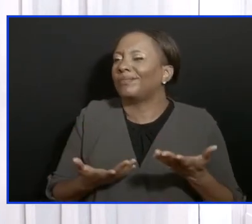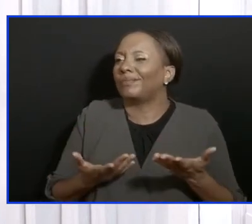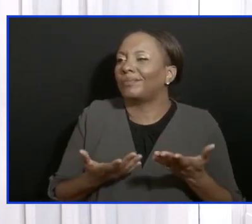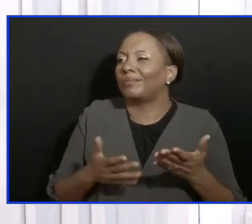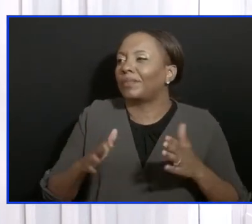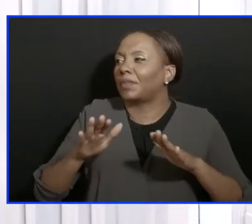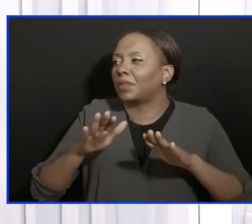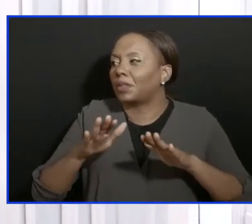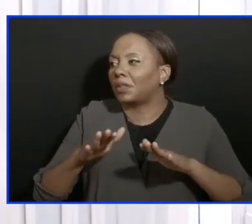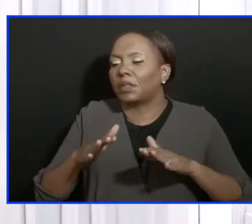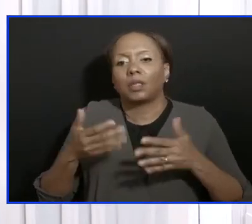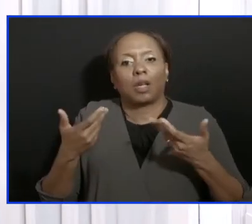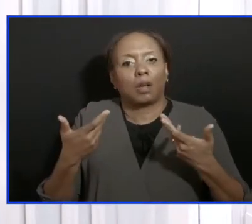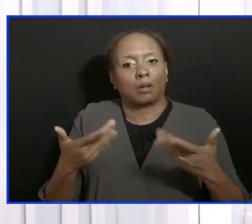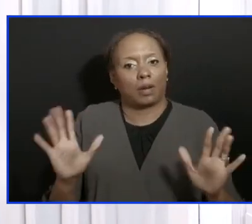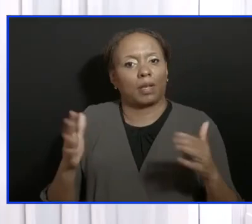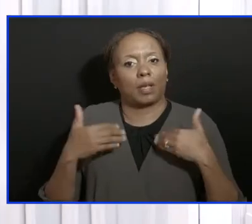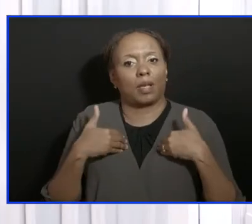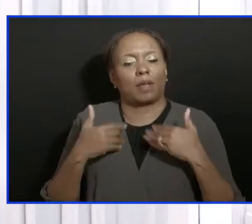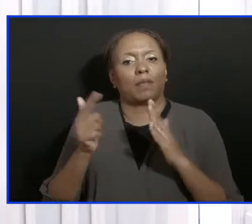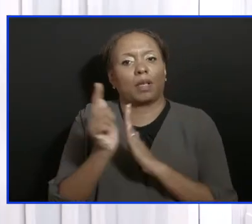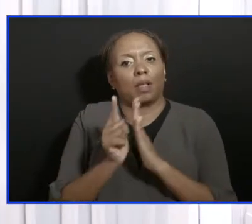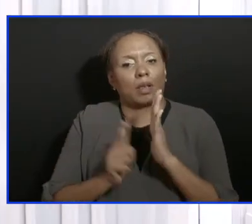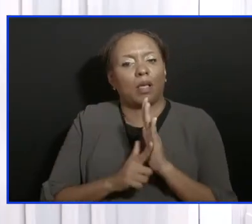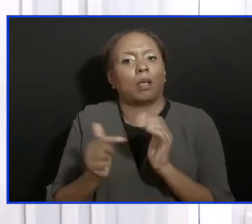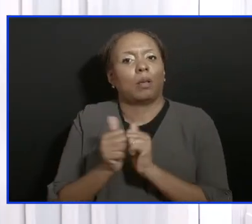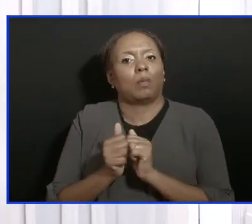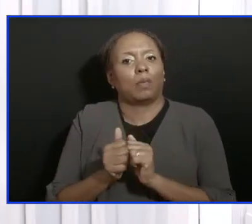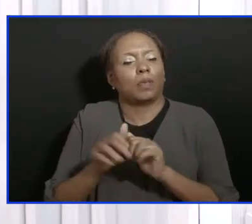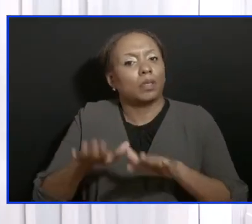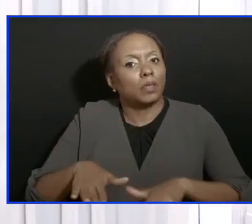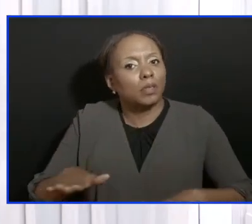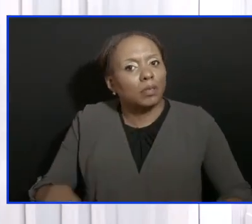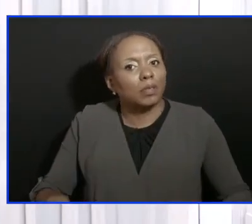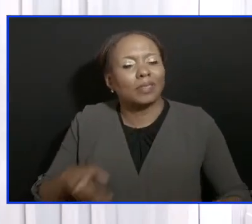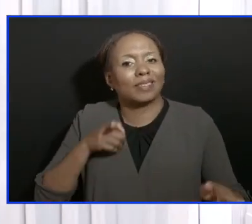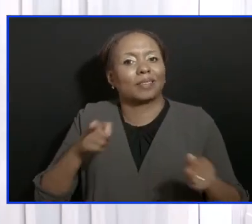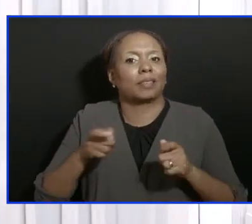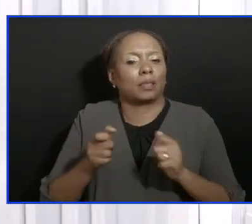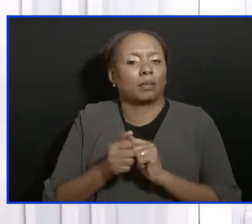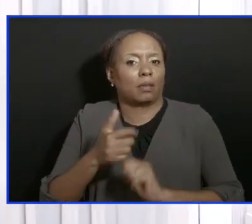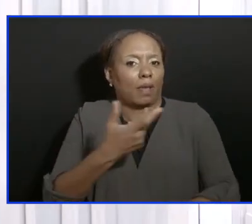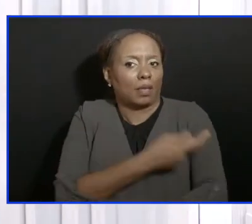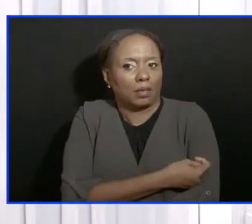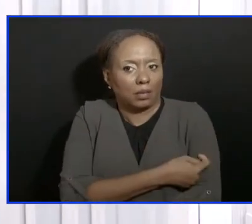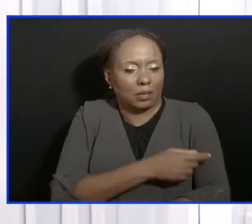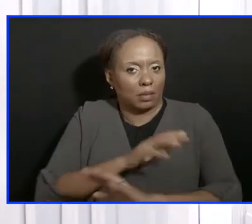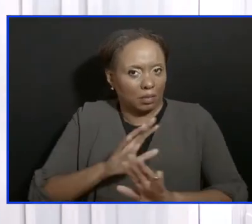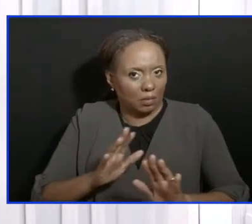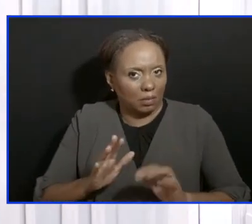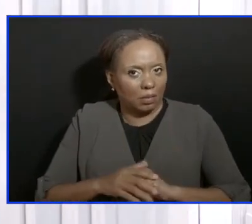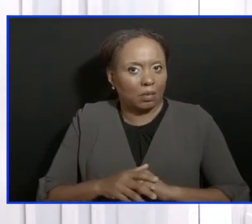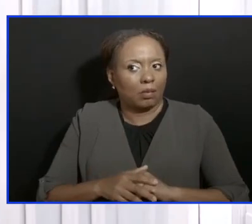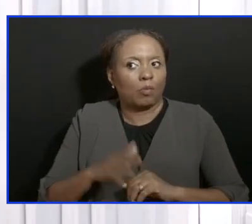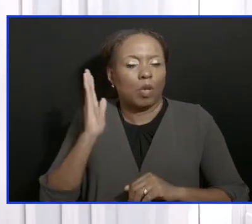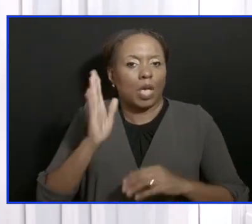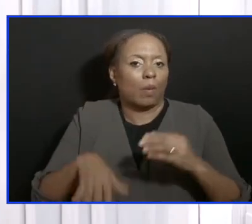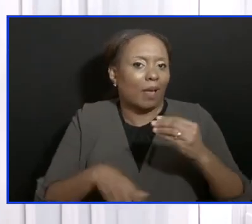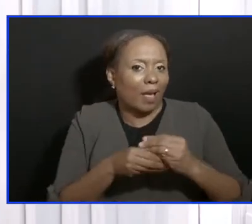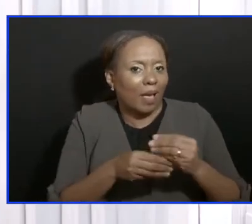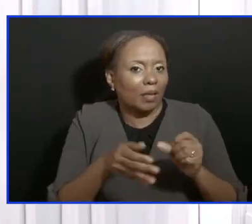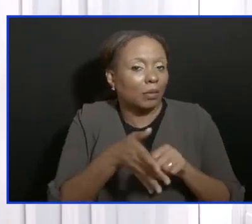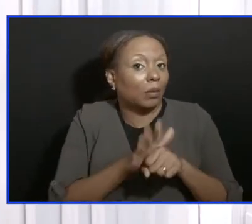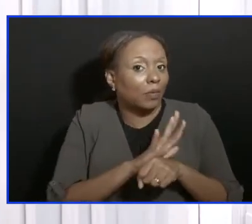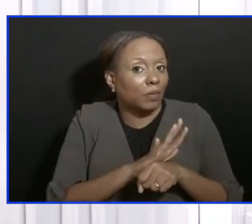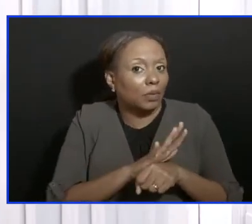the law already exists under the health services regulations to deal with vaccinations. We have to add COVID, which is being done now.